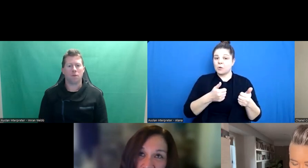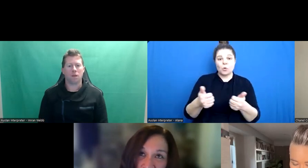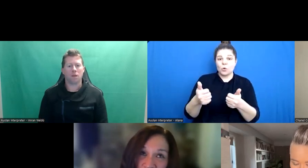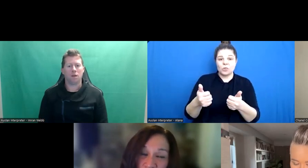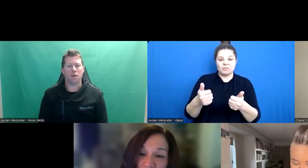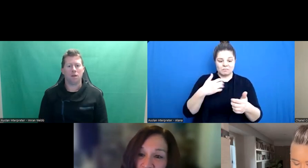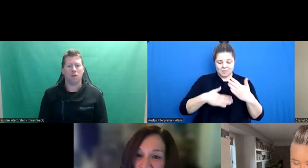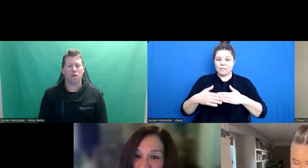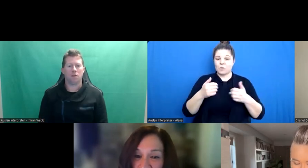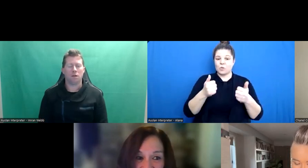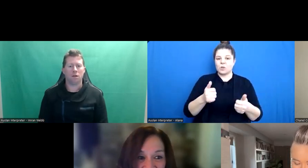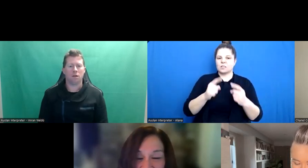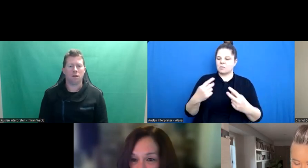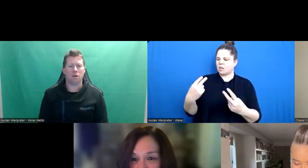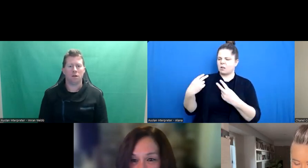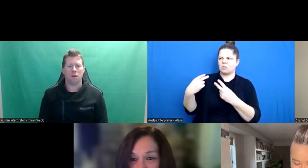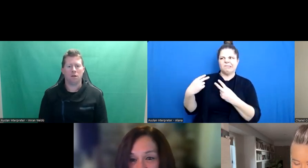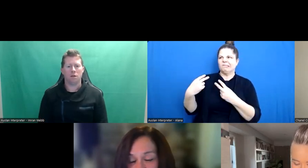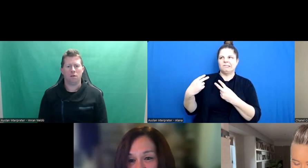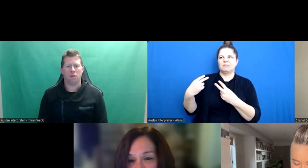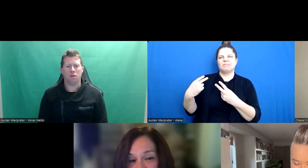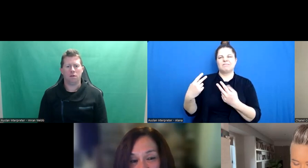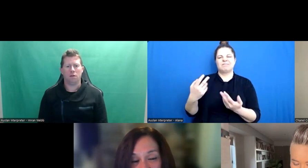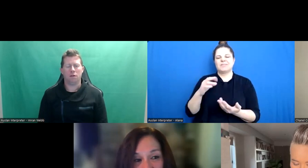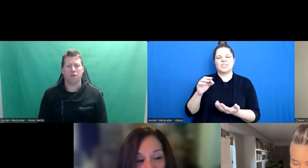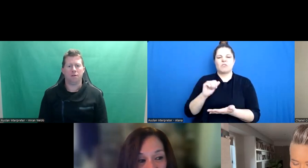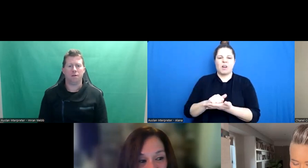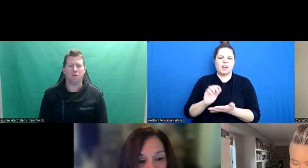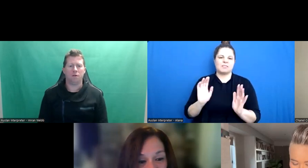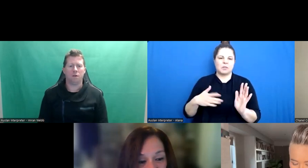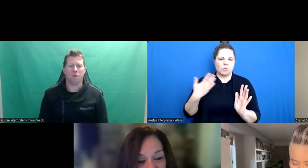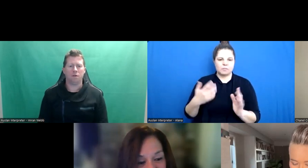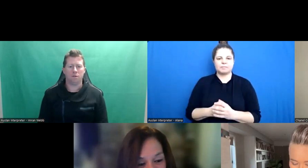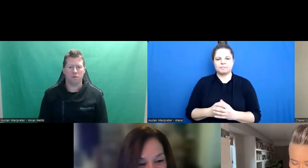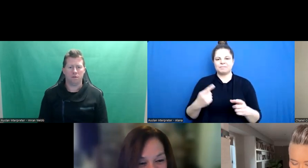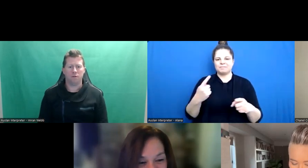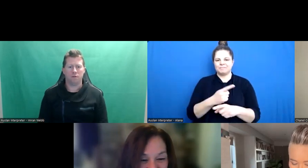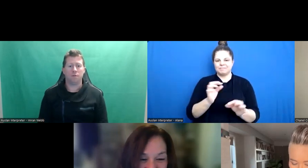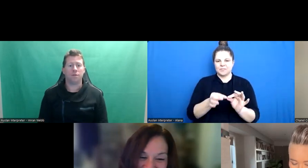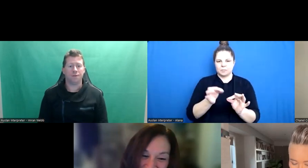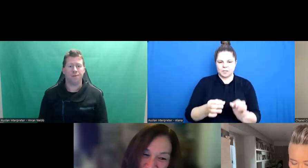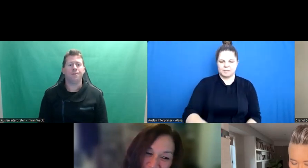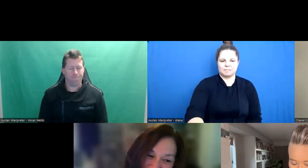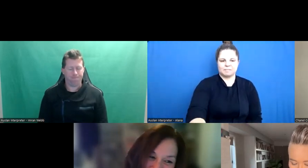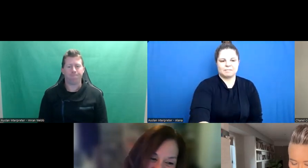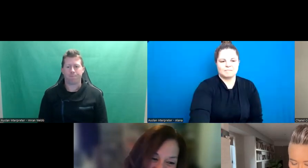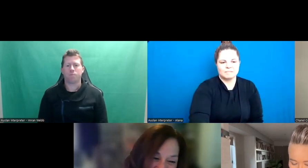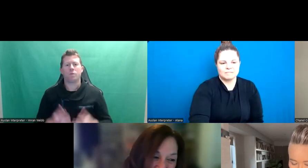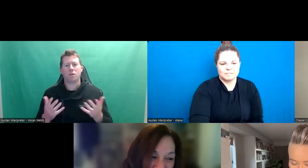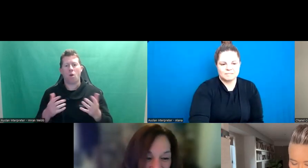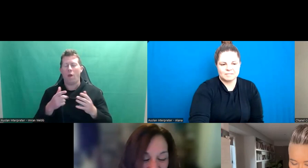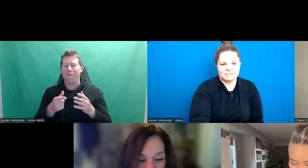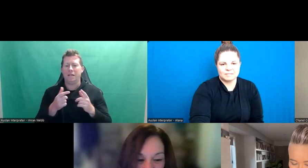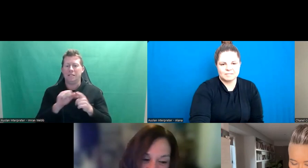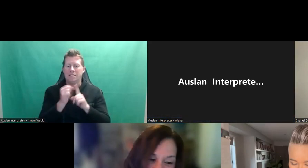when we look back, we might go, well, actually, that wasn't so helpful. So in the situation of, you know, these late primary school children